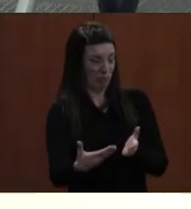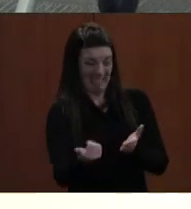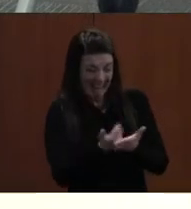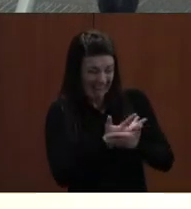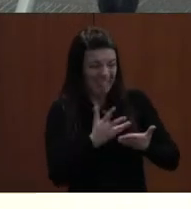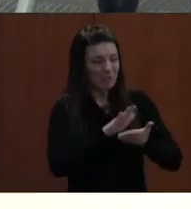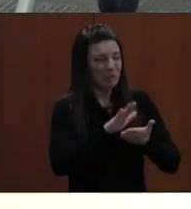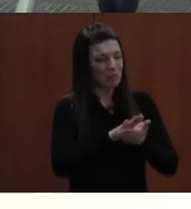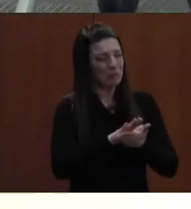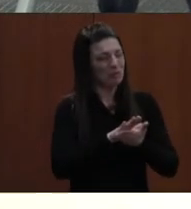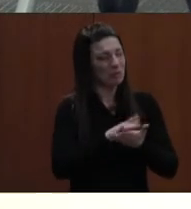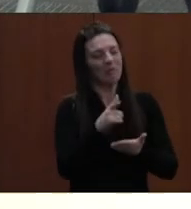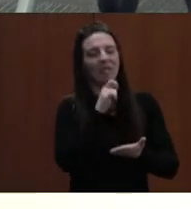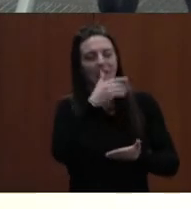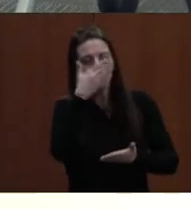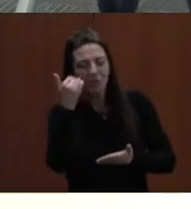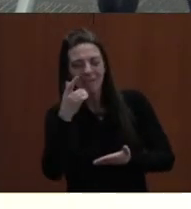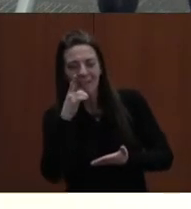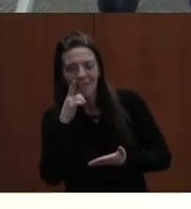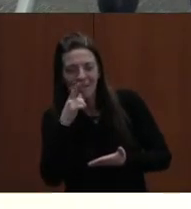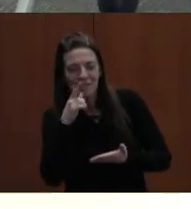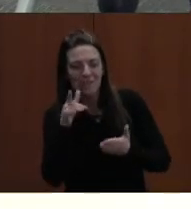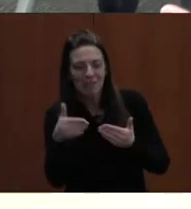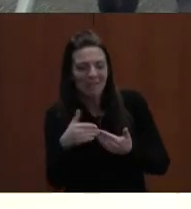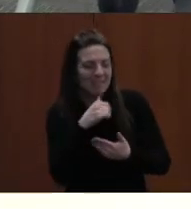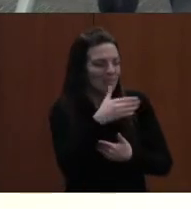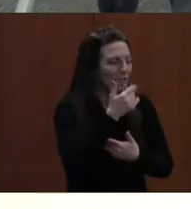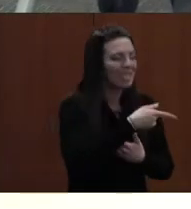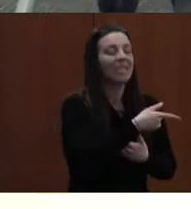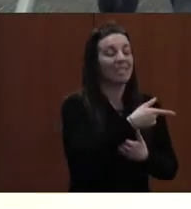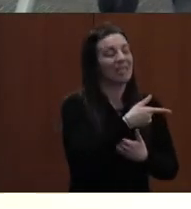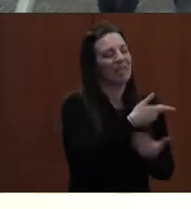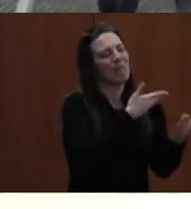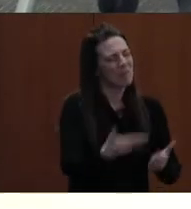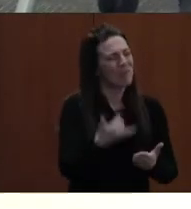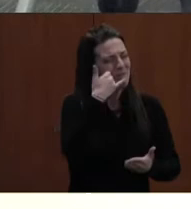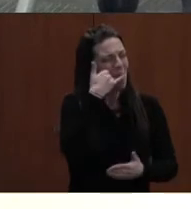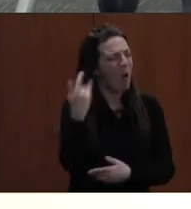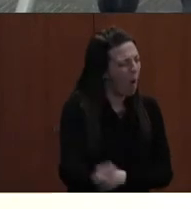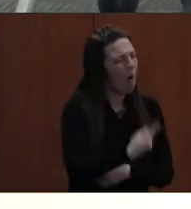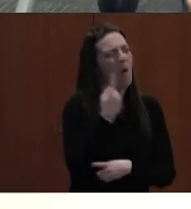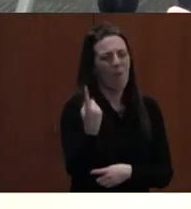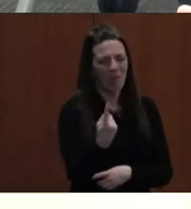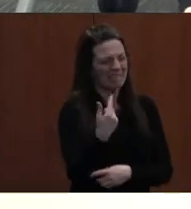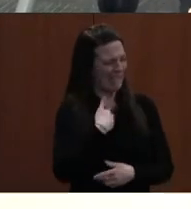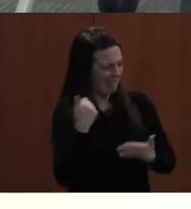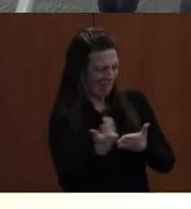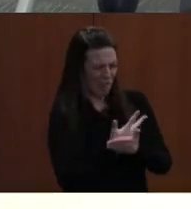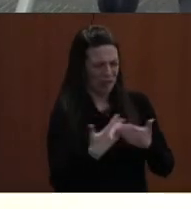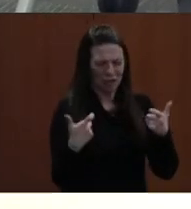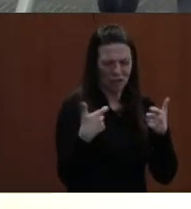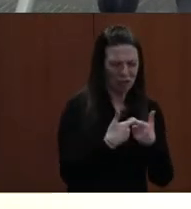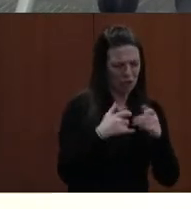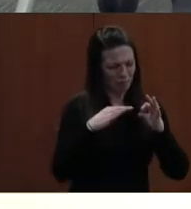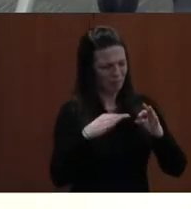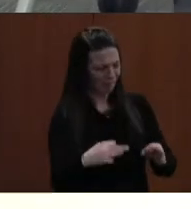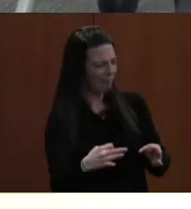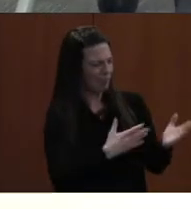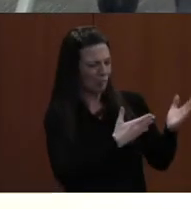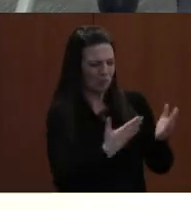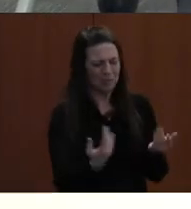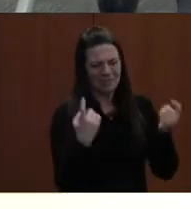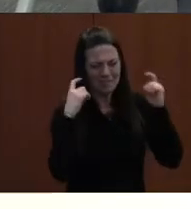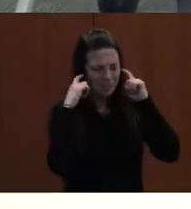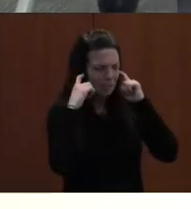have their phone. Whether their Chromebook's charged or not, their phone is charged and their earbuds are charged and they're ready to roll when Phineas comes on.